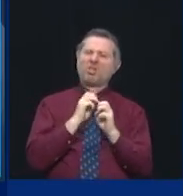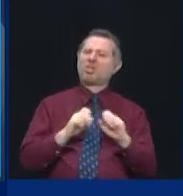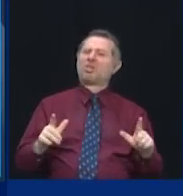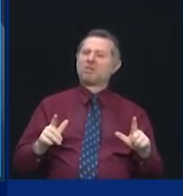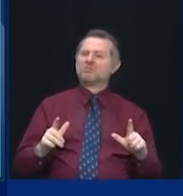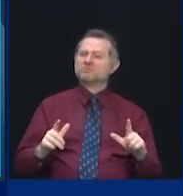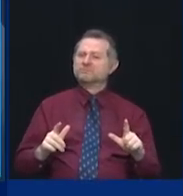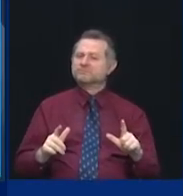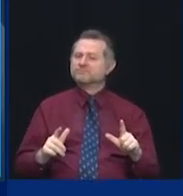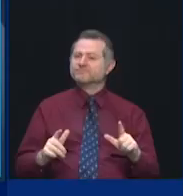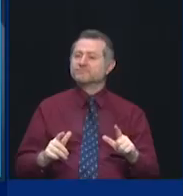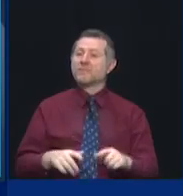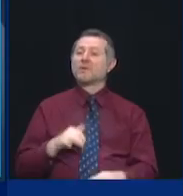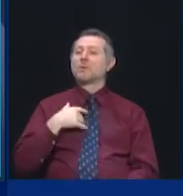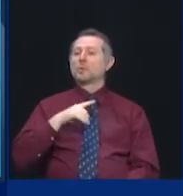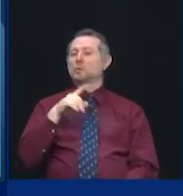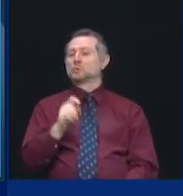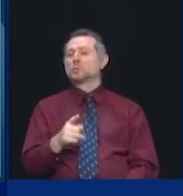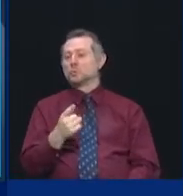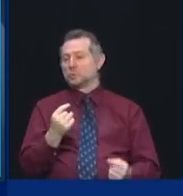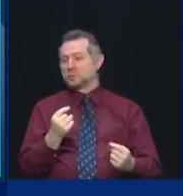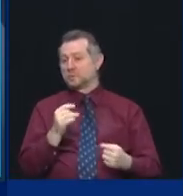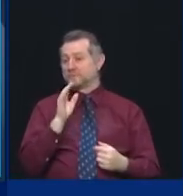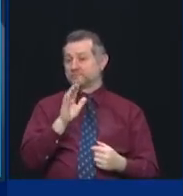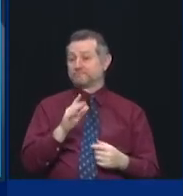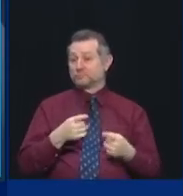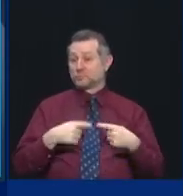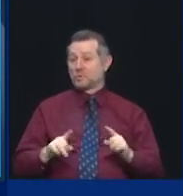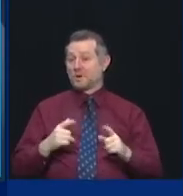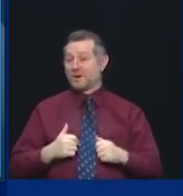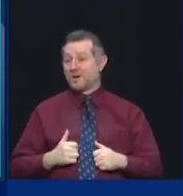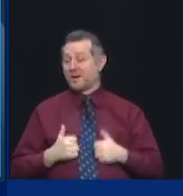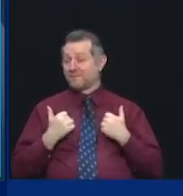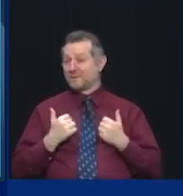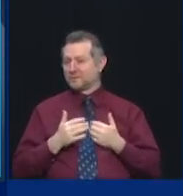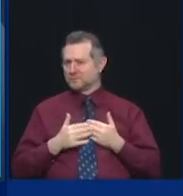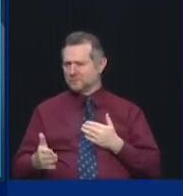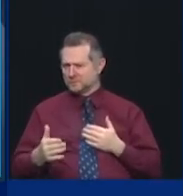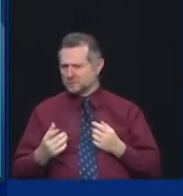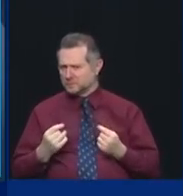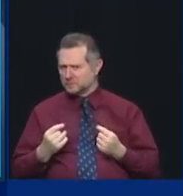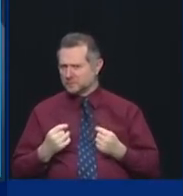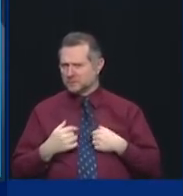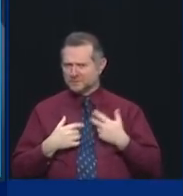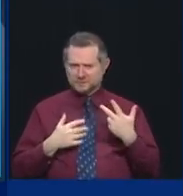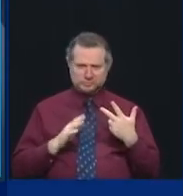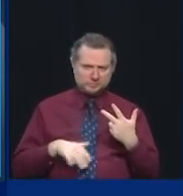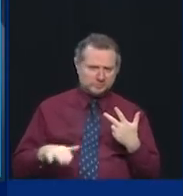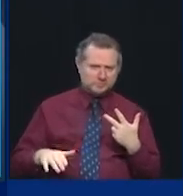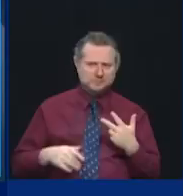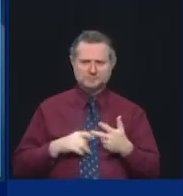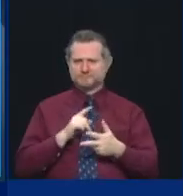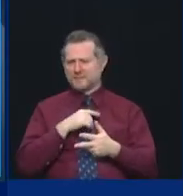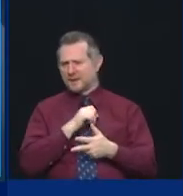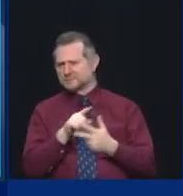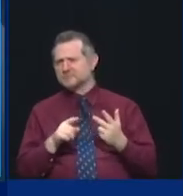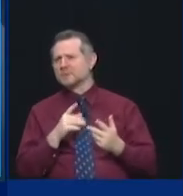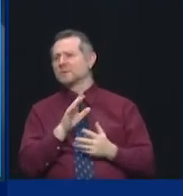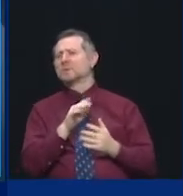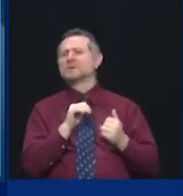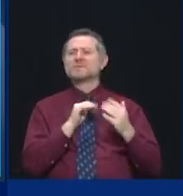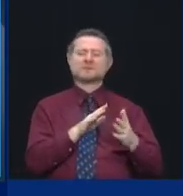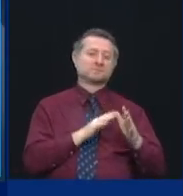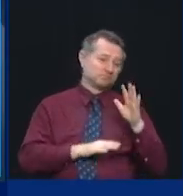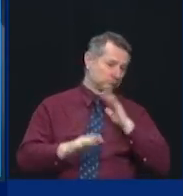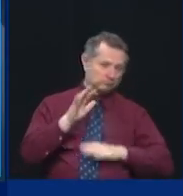In life, I tell my kids all the time, there will be moments of hardship. Life will